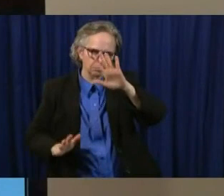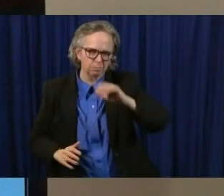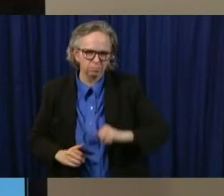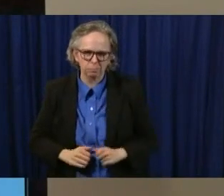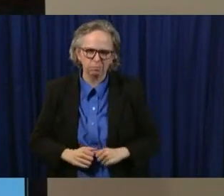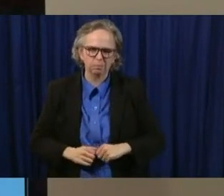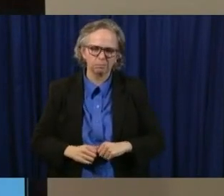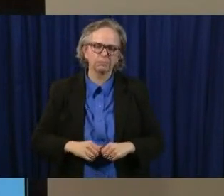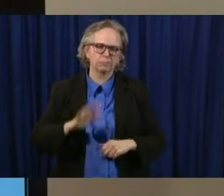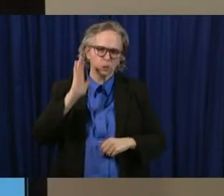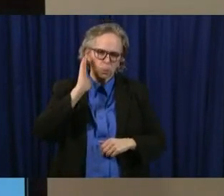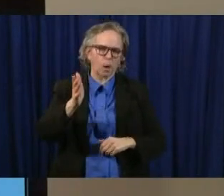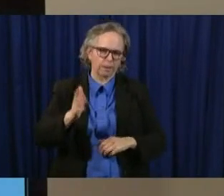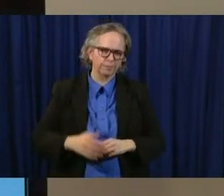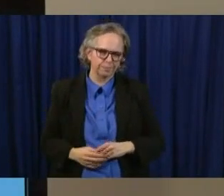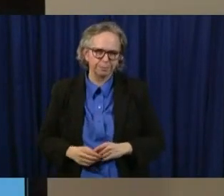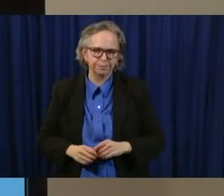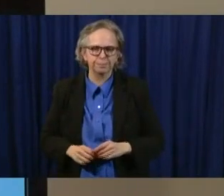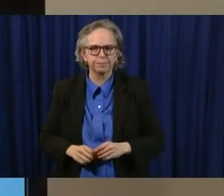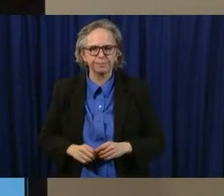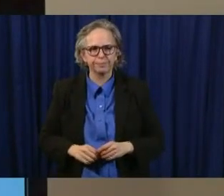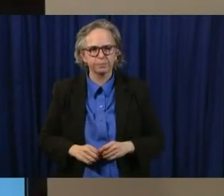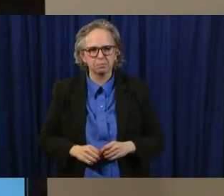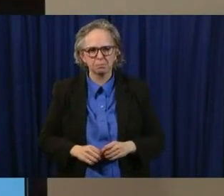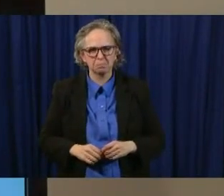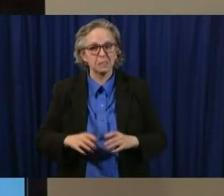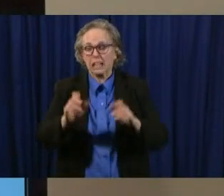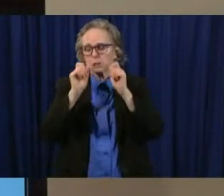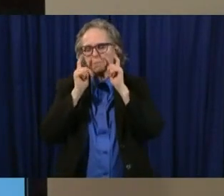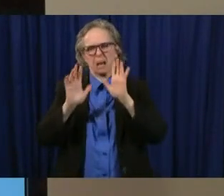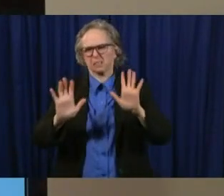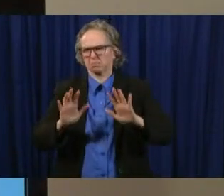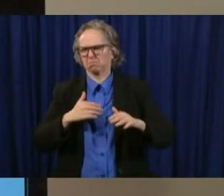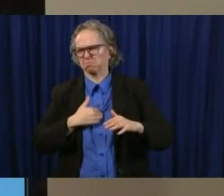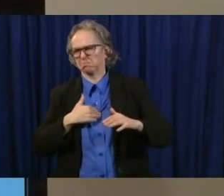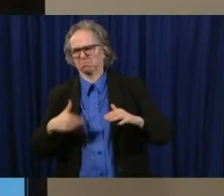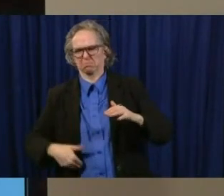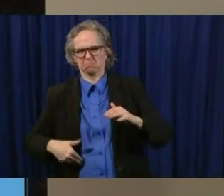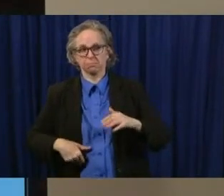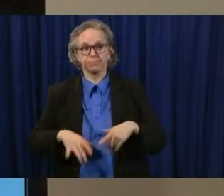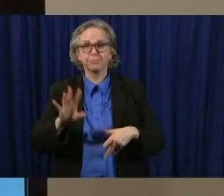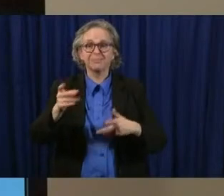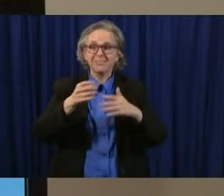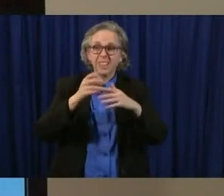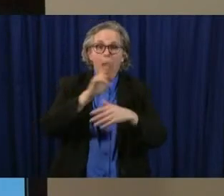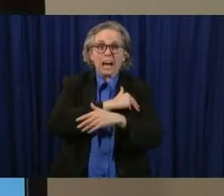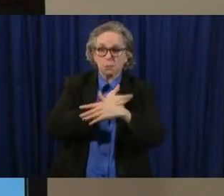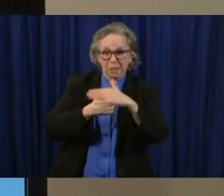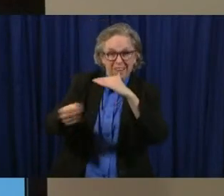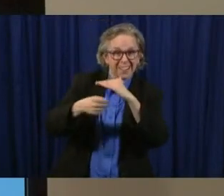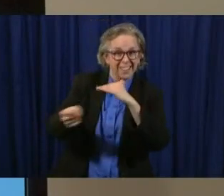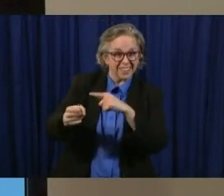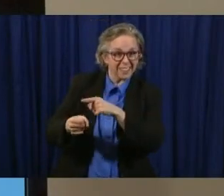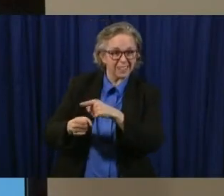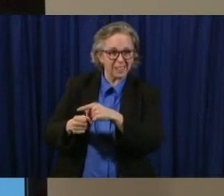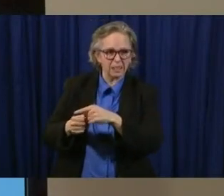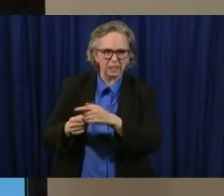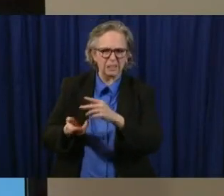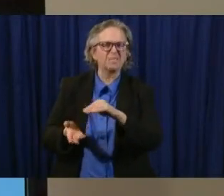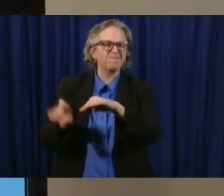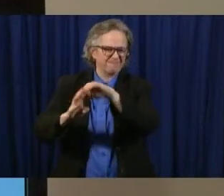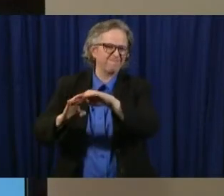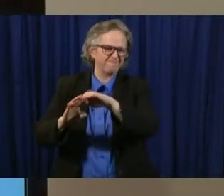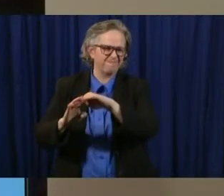so um i wouldn't be surprised to see that hospitalizations um uh slightly up over the